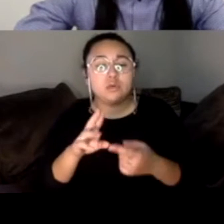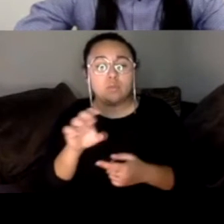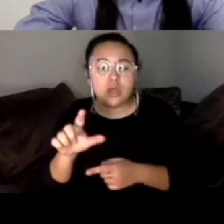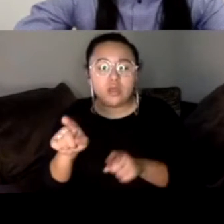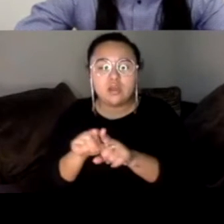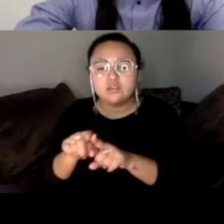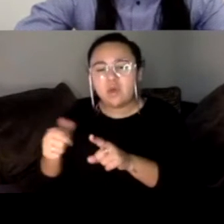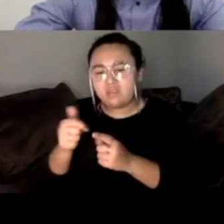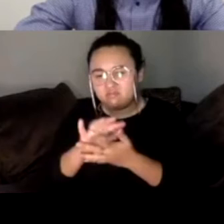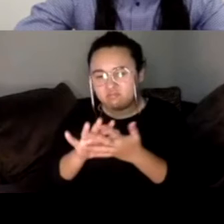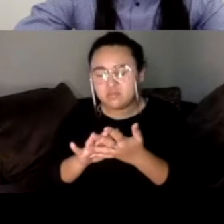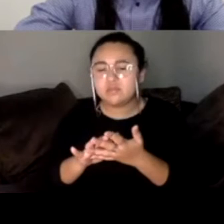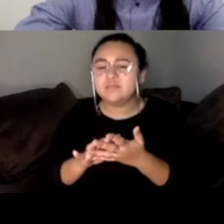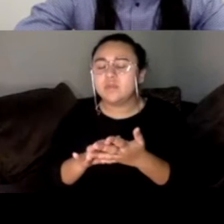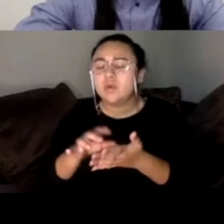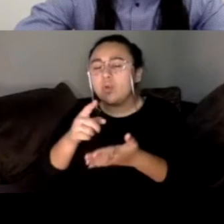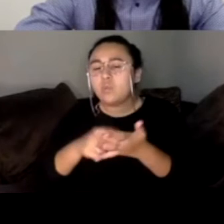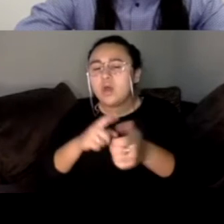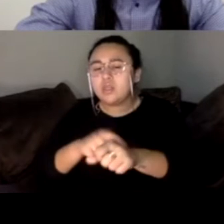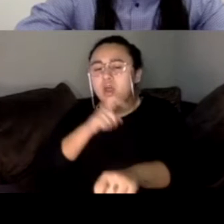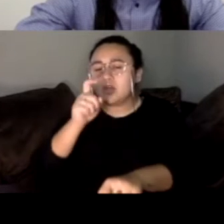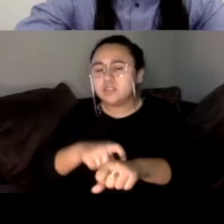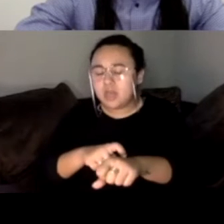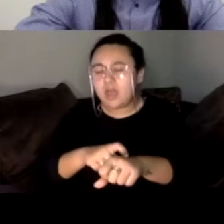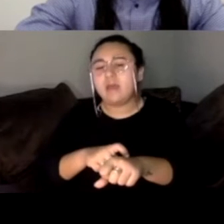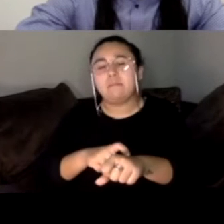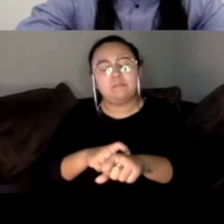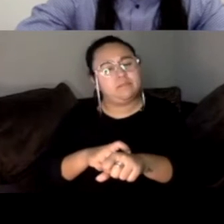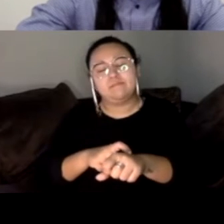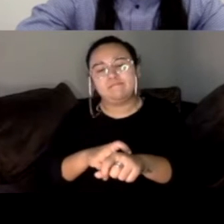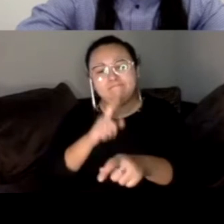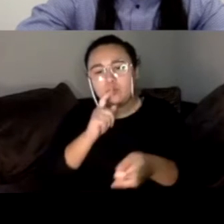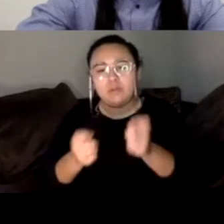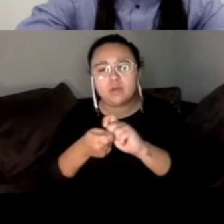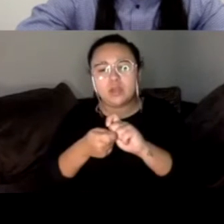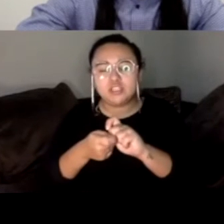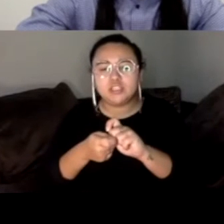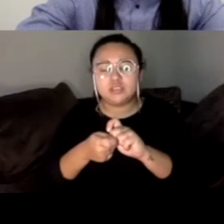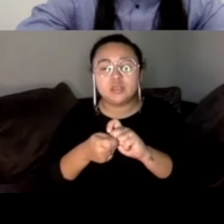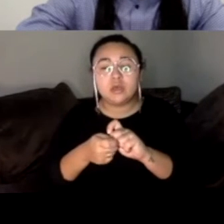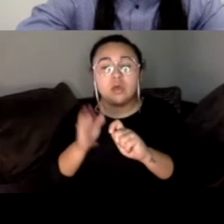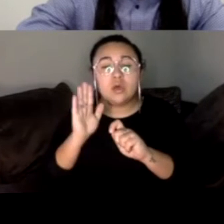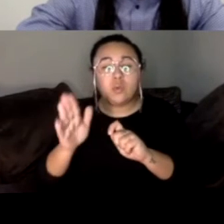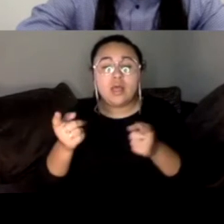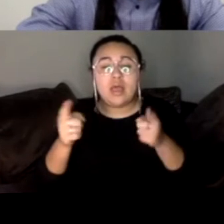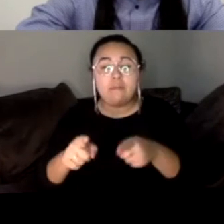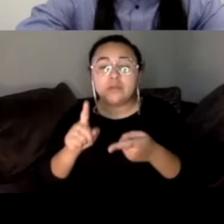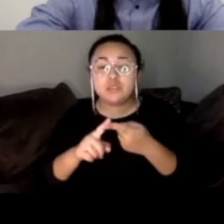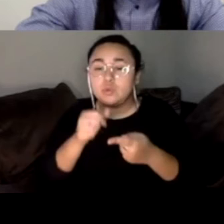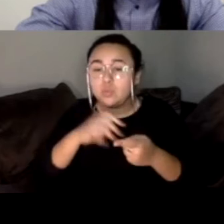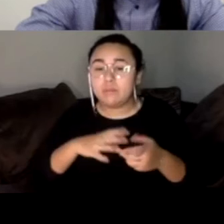you, what long-term repercussions could a recall have for women here in California? Um,